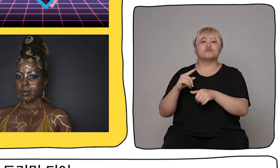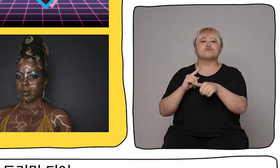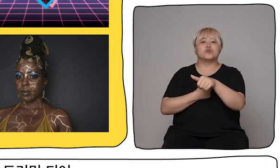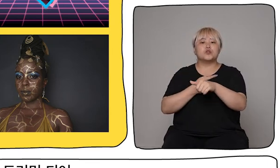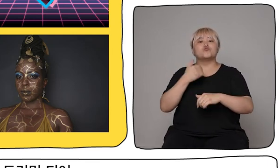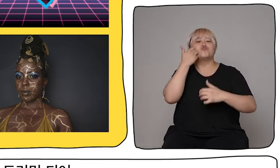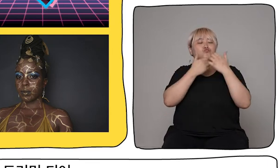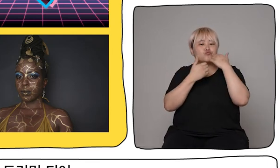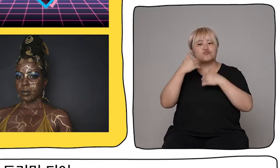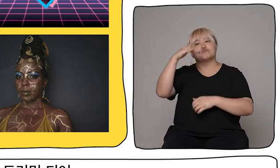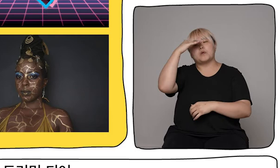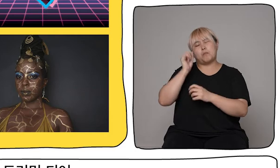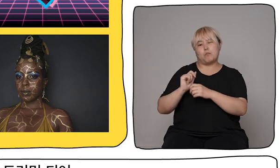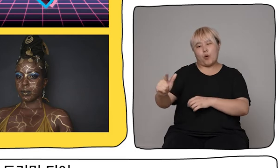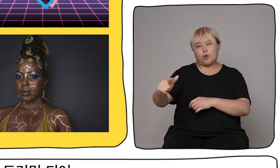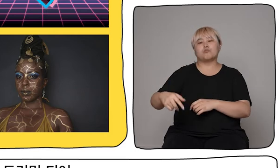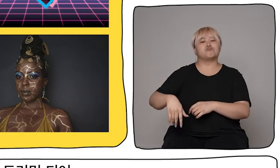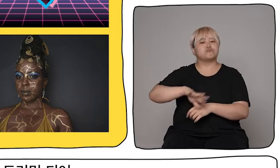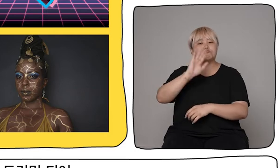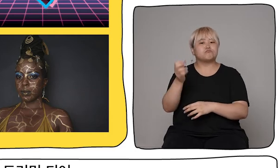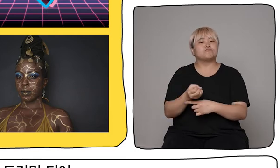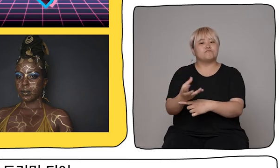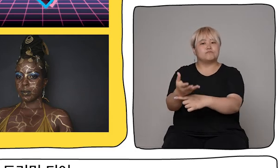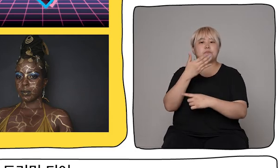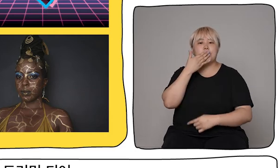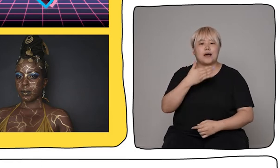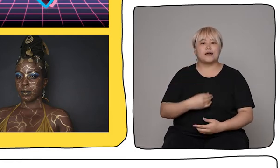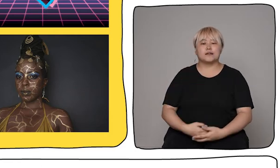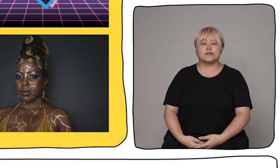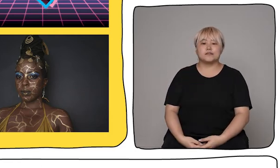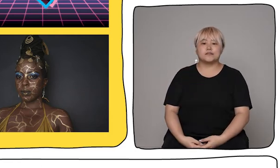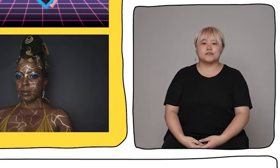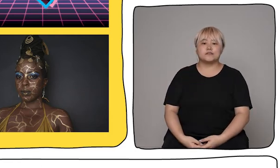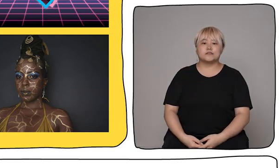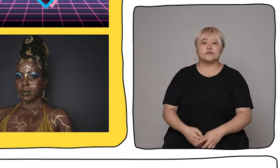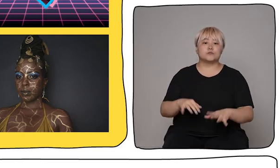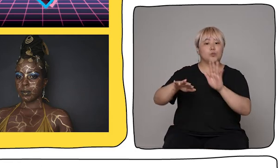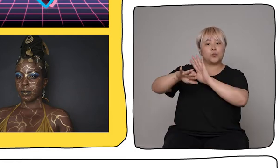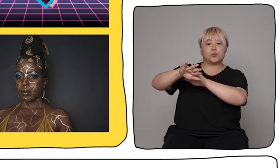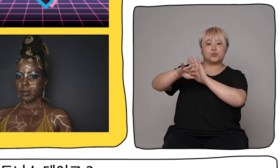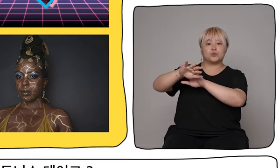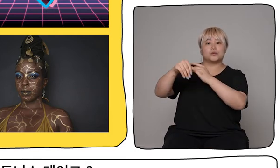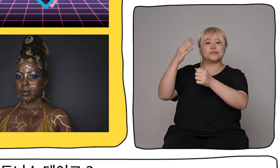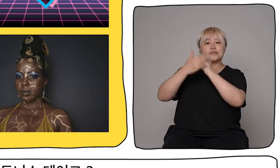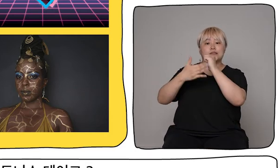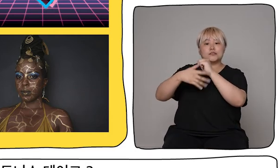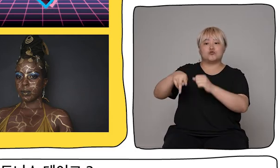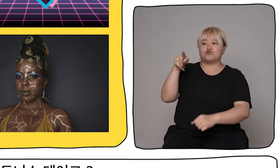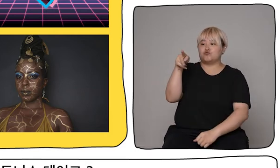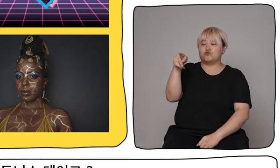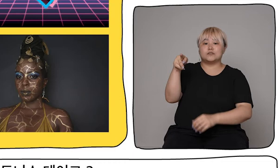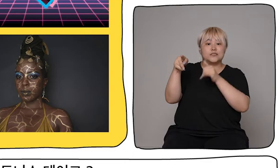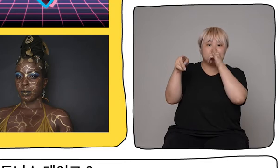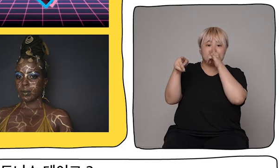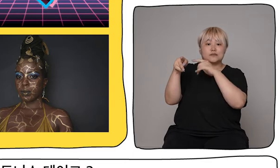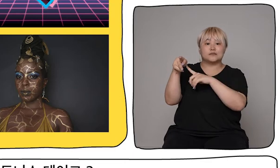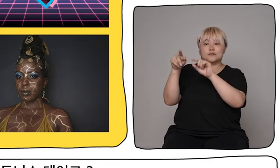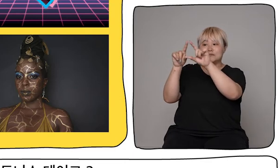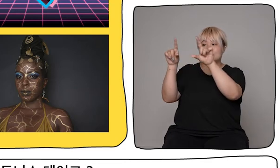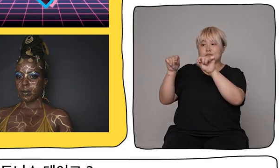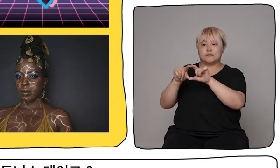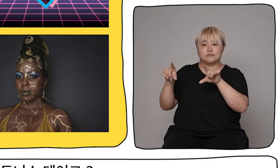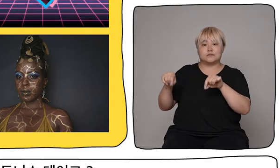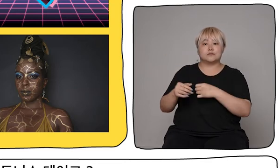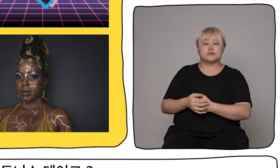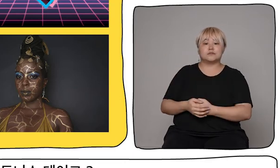remote audience from Applecart Hearts in London. And on the right, have two images. The top image is of the promotional image